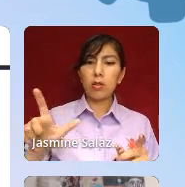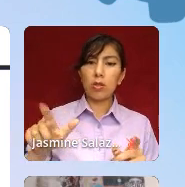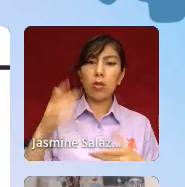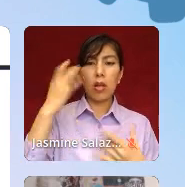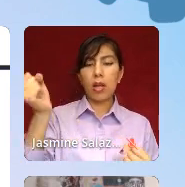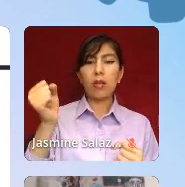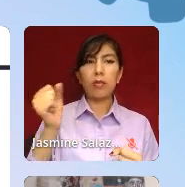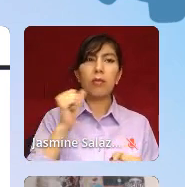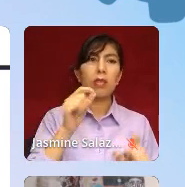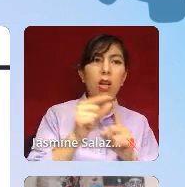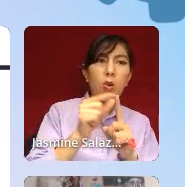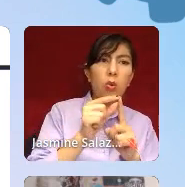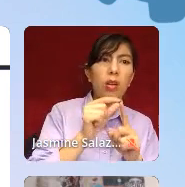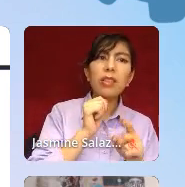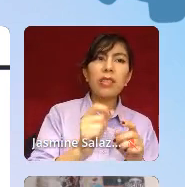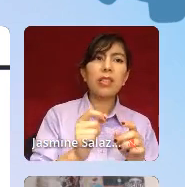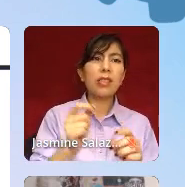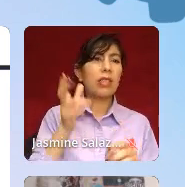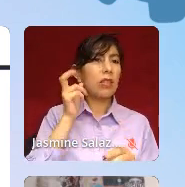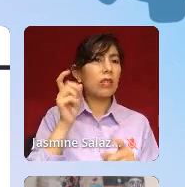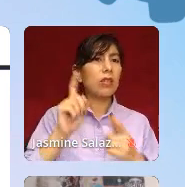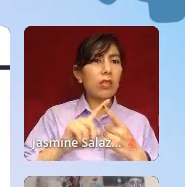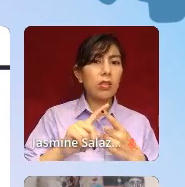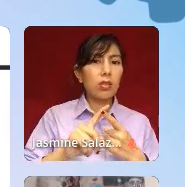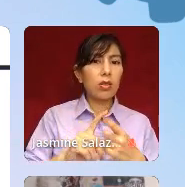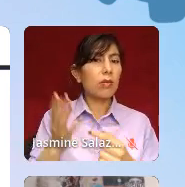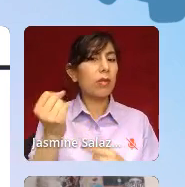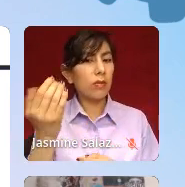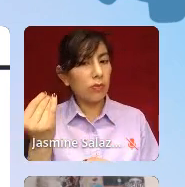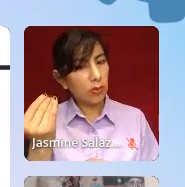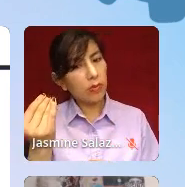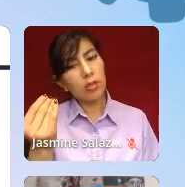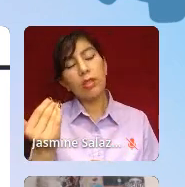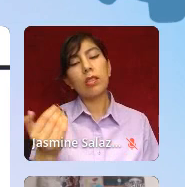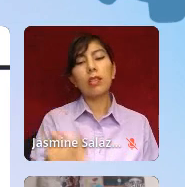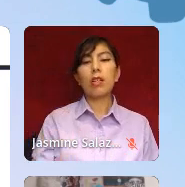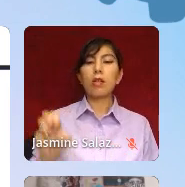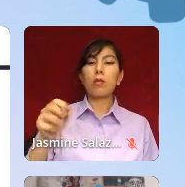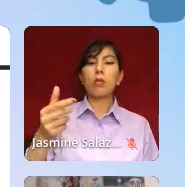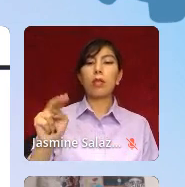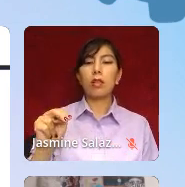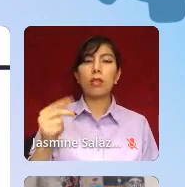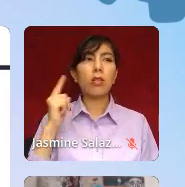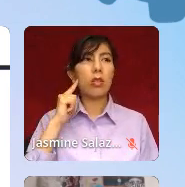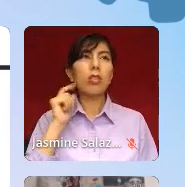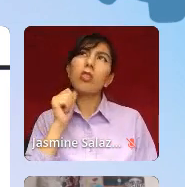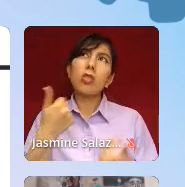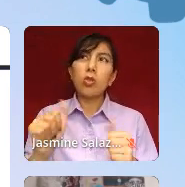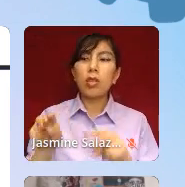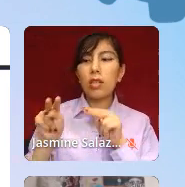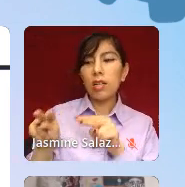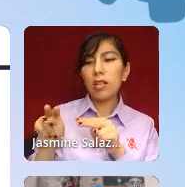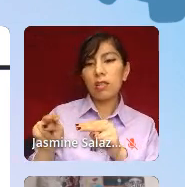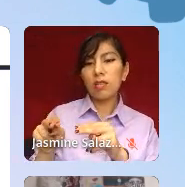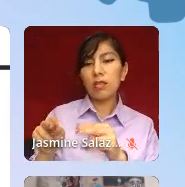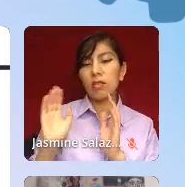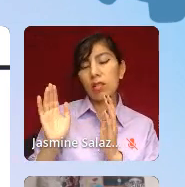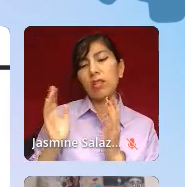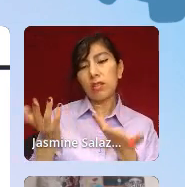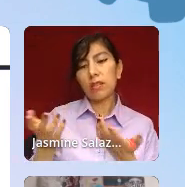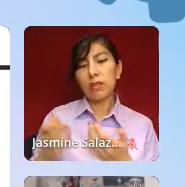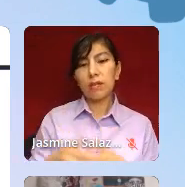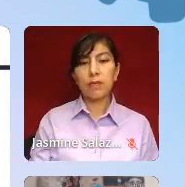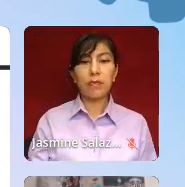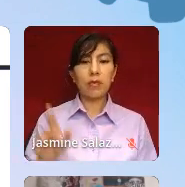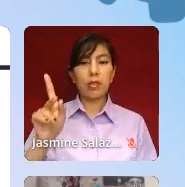and he was hospitalized for a suicide attempt. Morgan heard, you're just trying to get attention. And Karis, who is also indigenous,